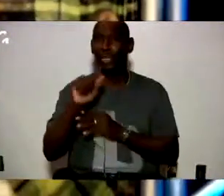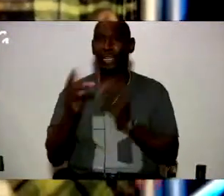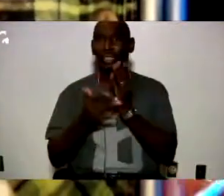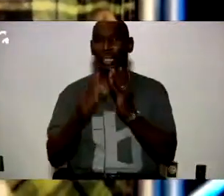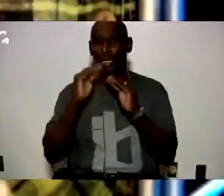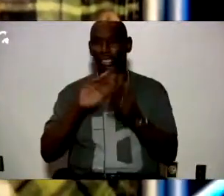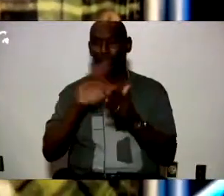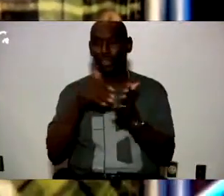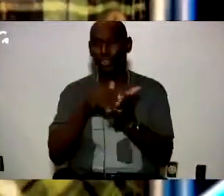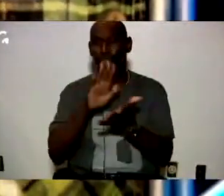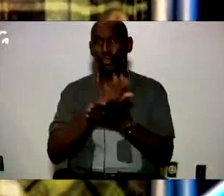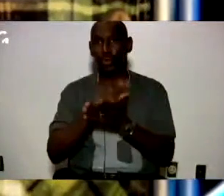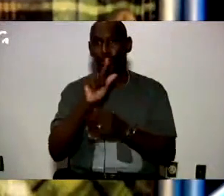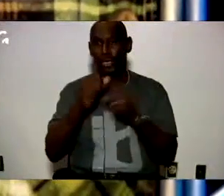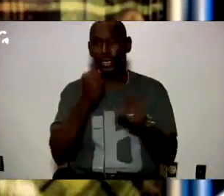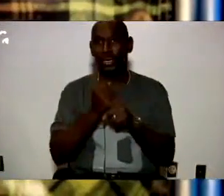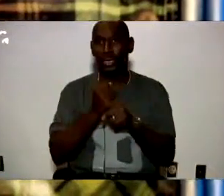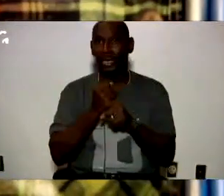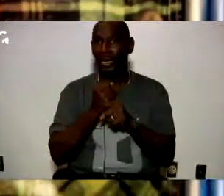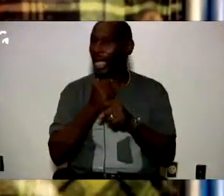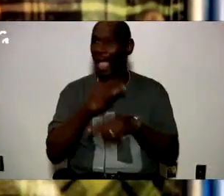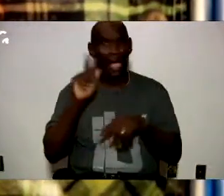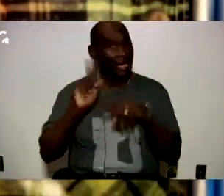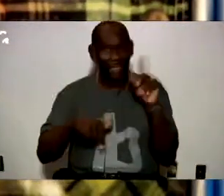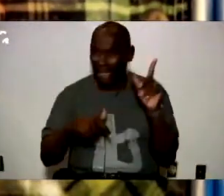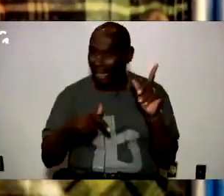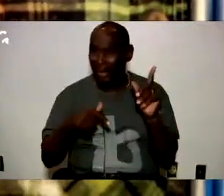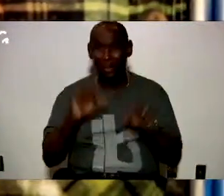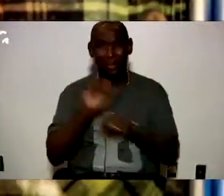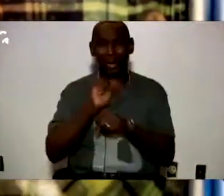middle school Stockwood one year and I said get me out I can't handle middle school